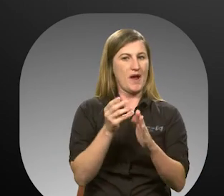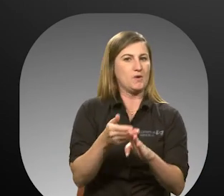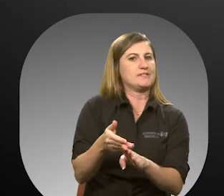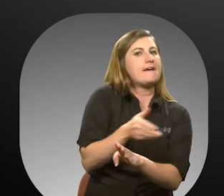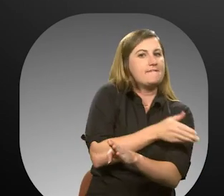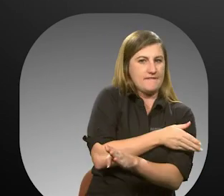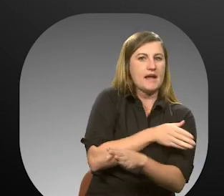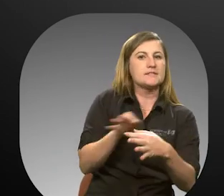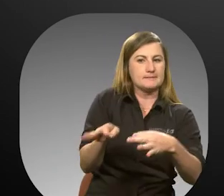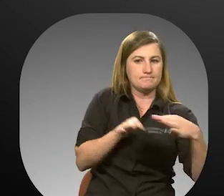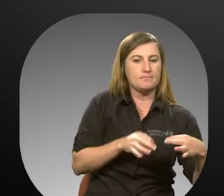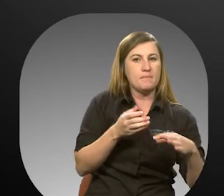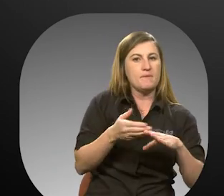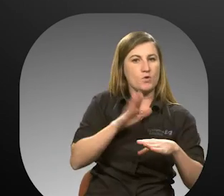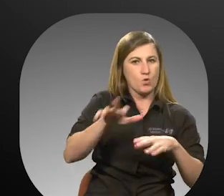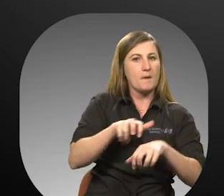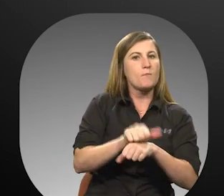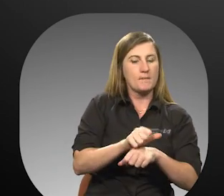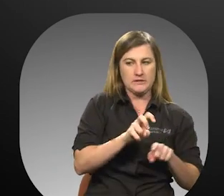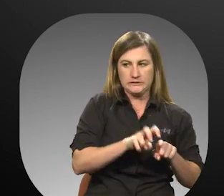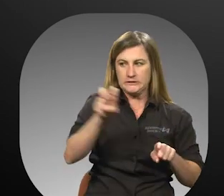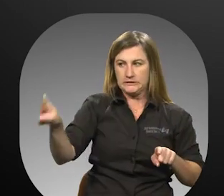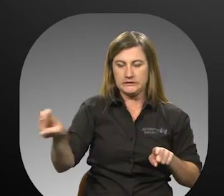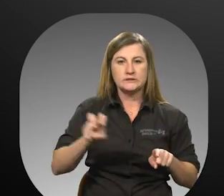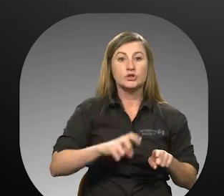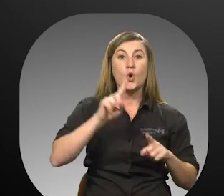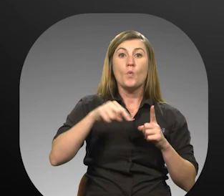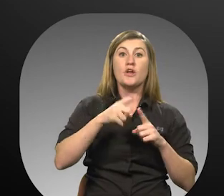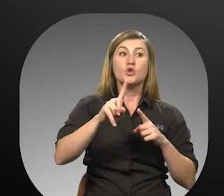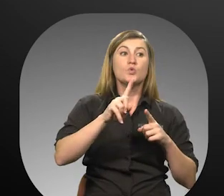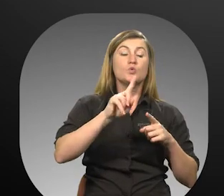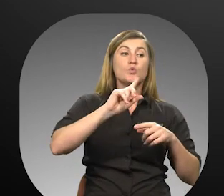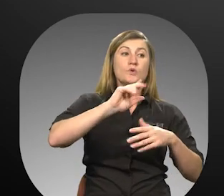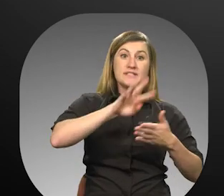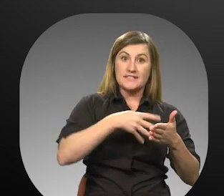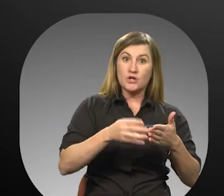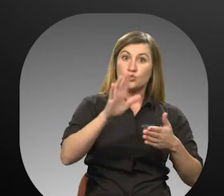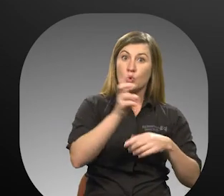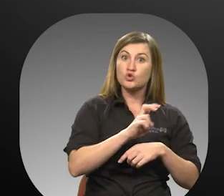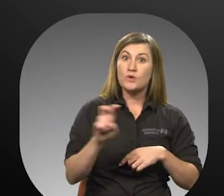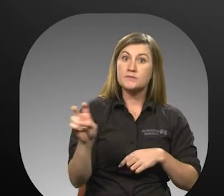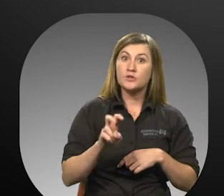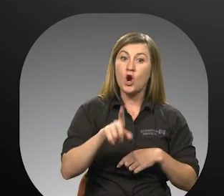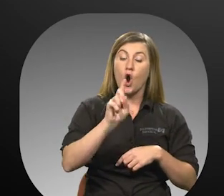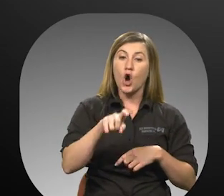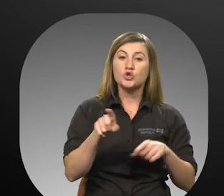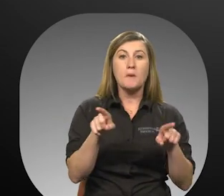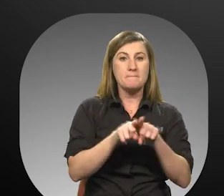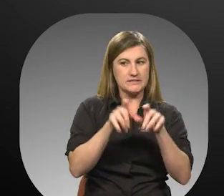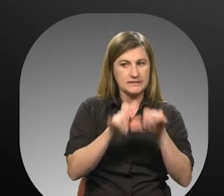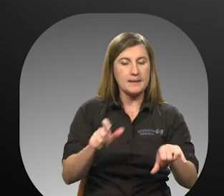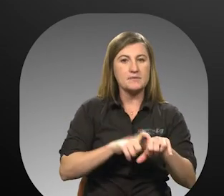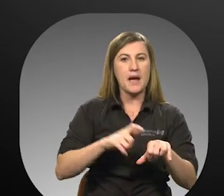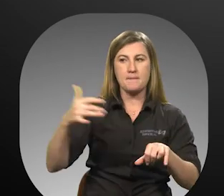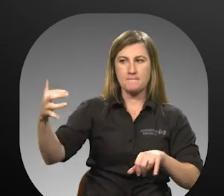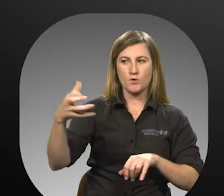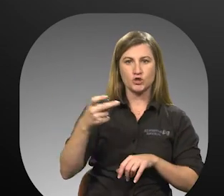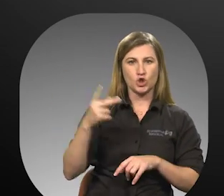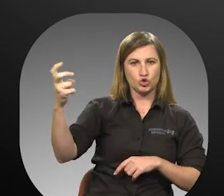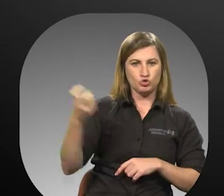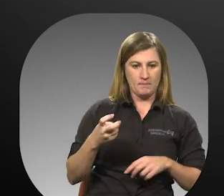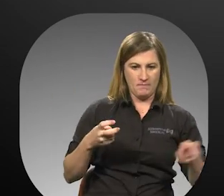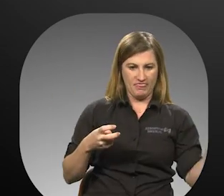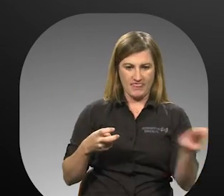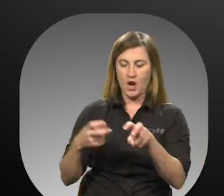hours prior to your appointment. When you schedule your transportation, you must also schedule your return trip. Return